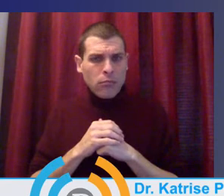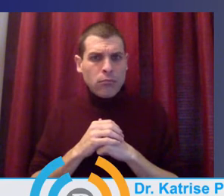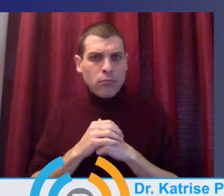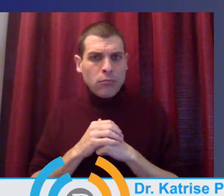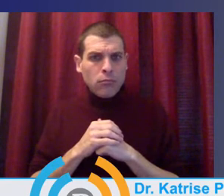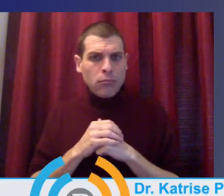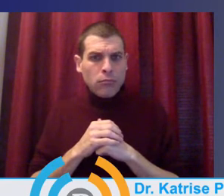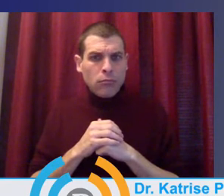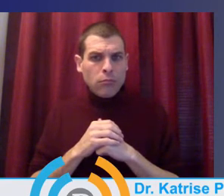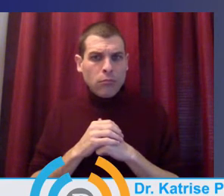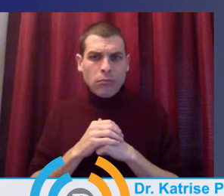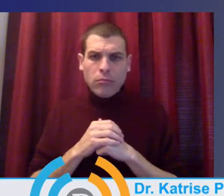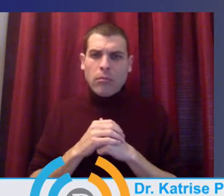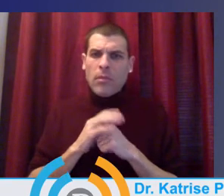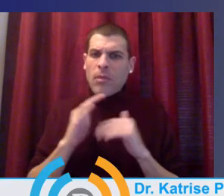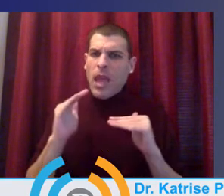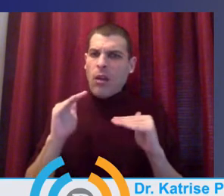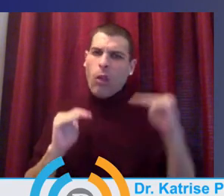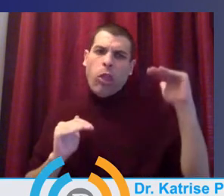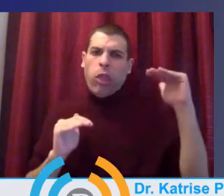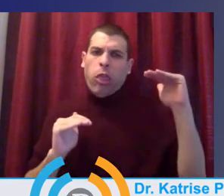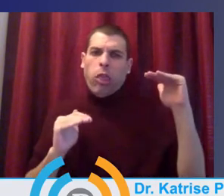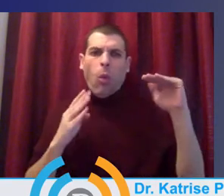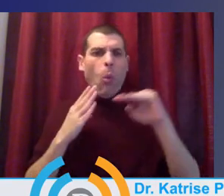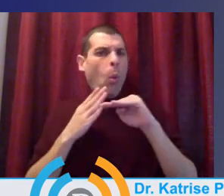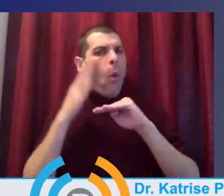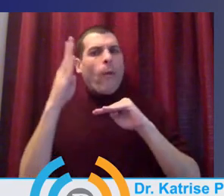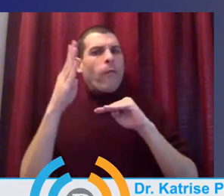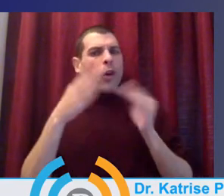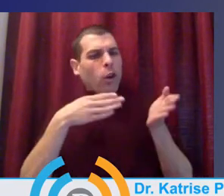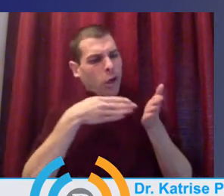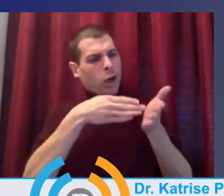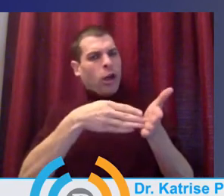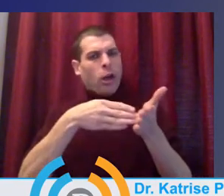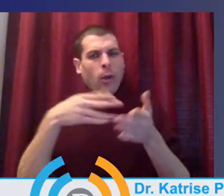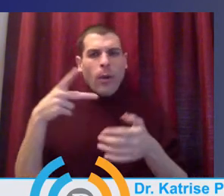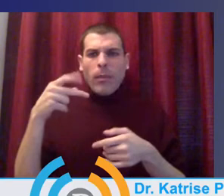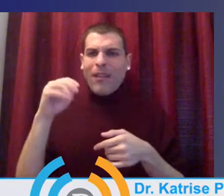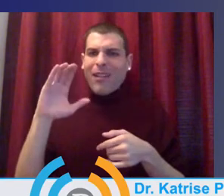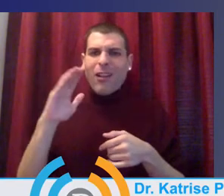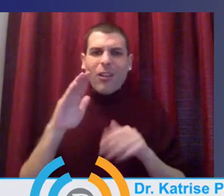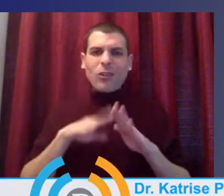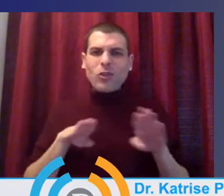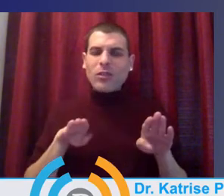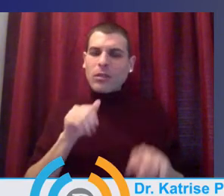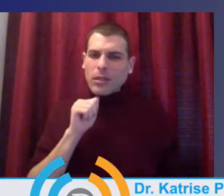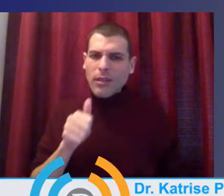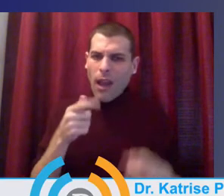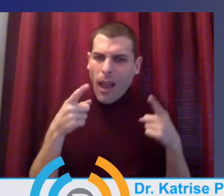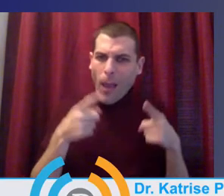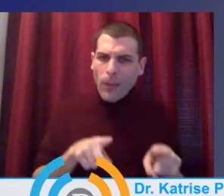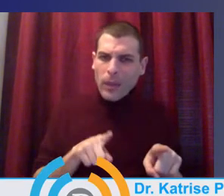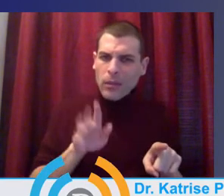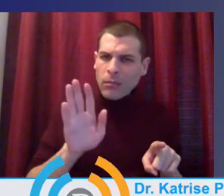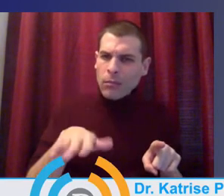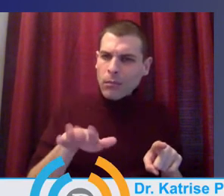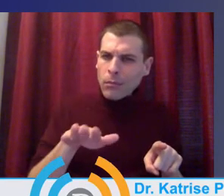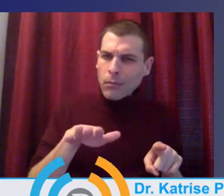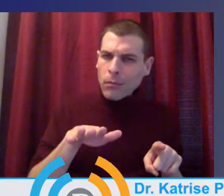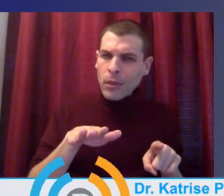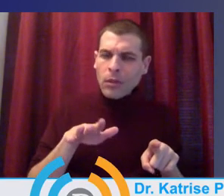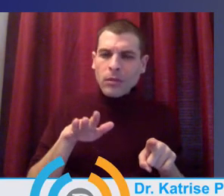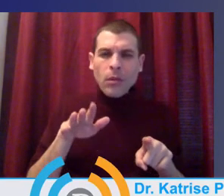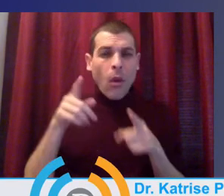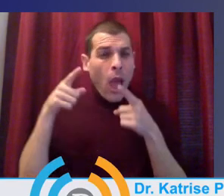matter where that building lies and where it is. But again, to answer the, the more appropriate question or the immediate question is where do we go from here?